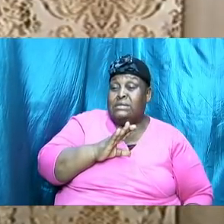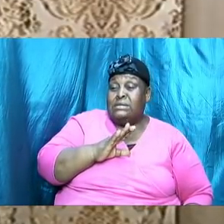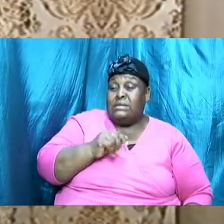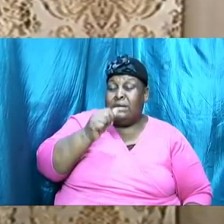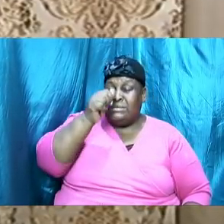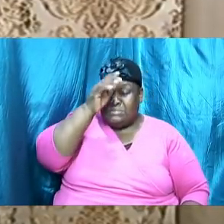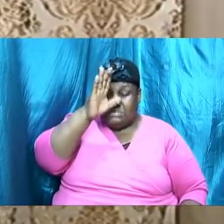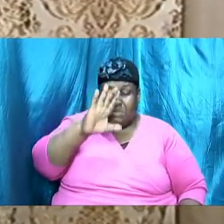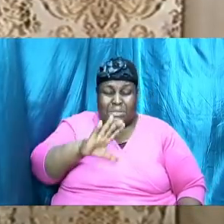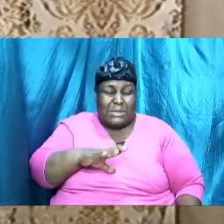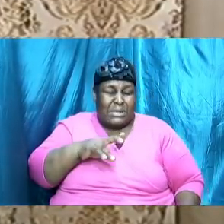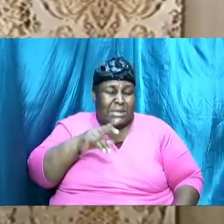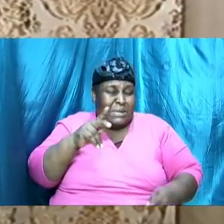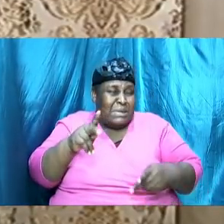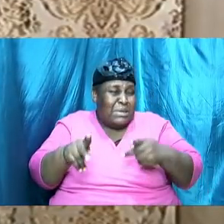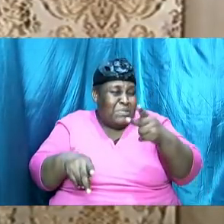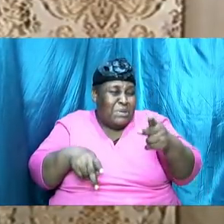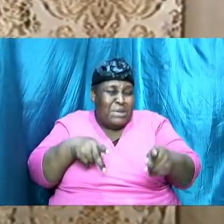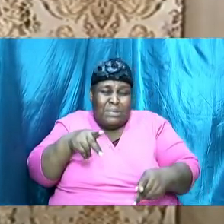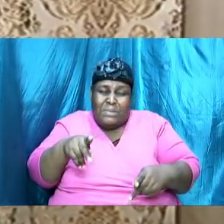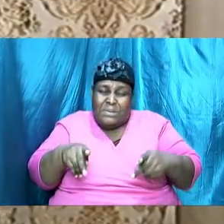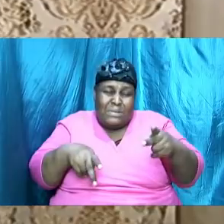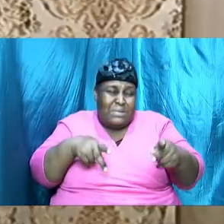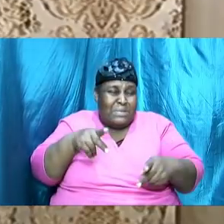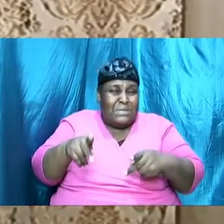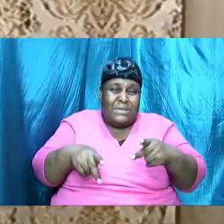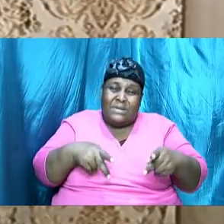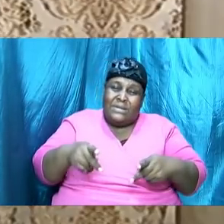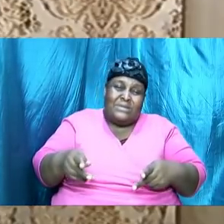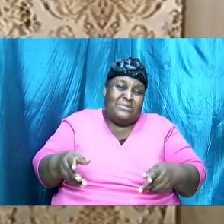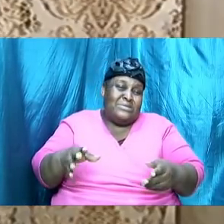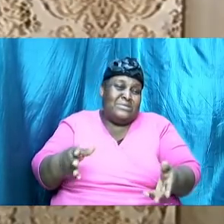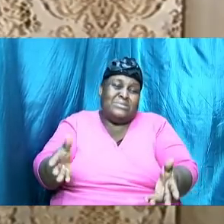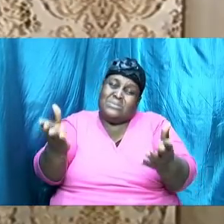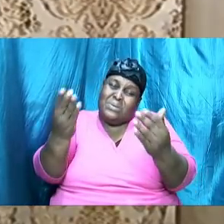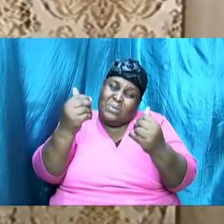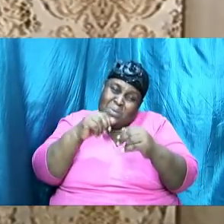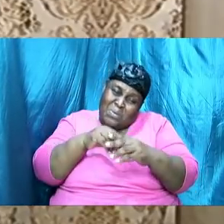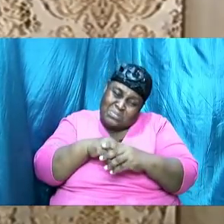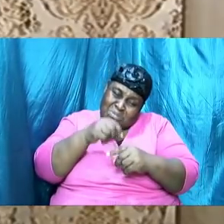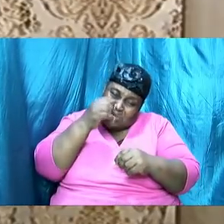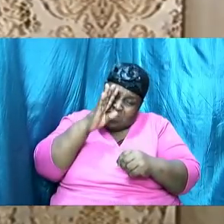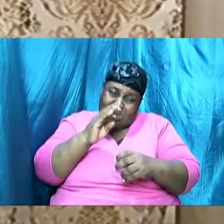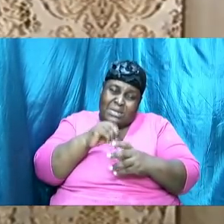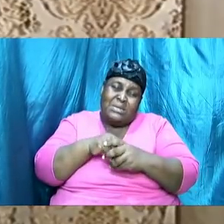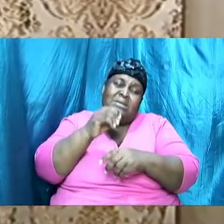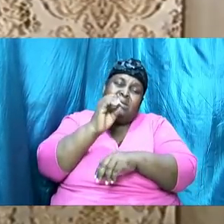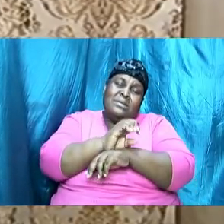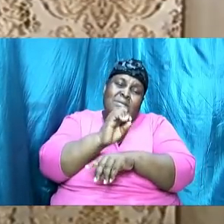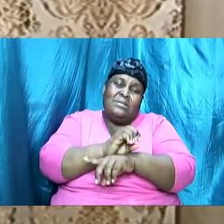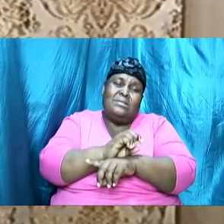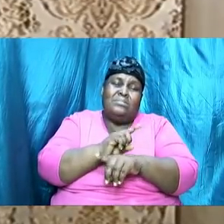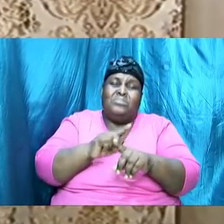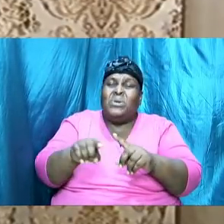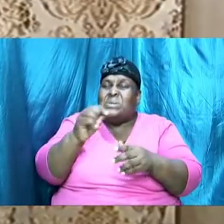folks gravitated to the church but something